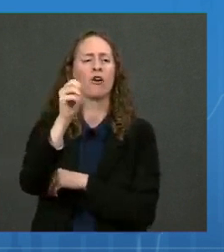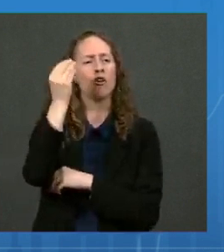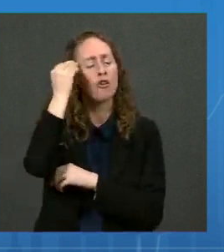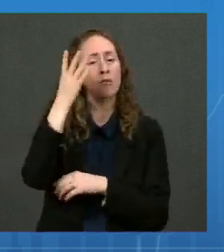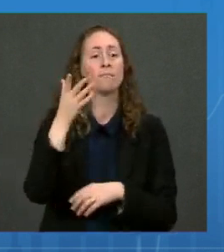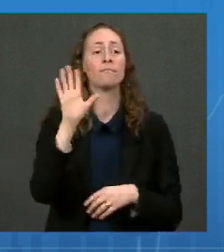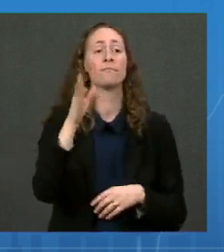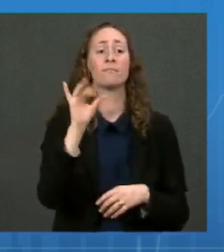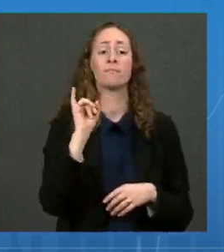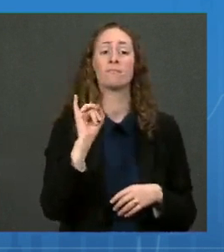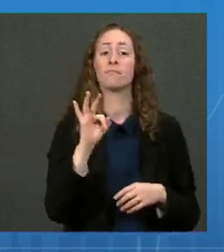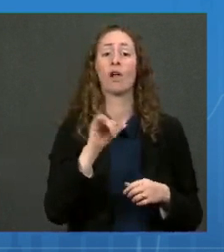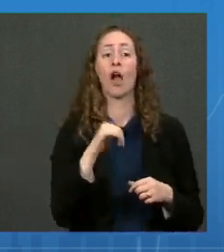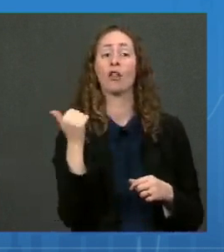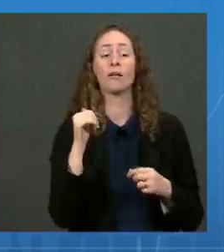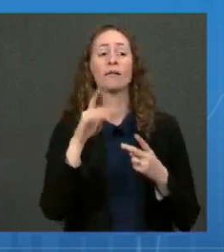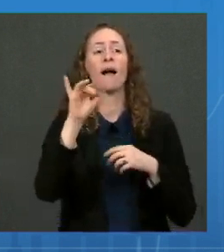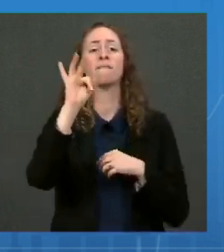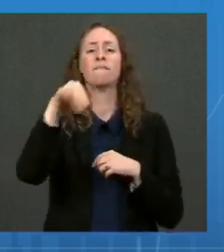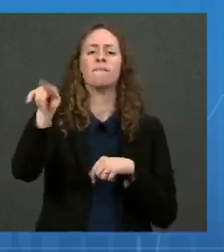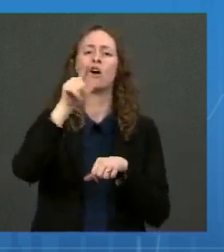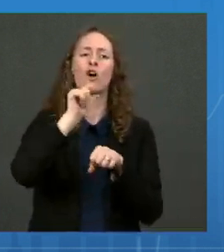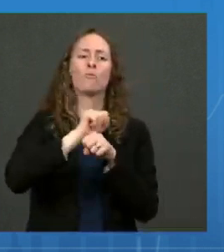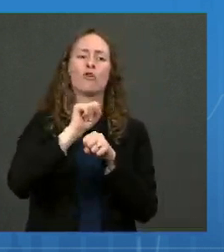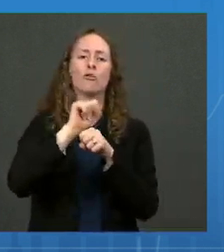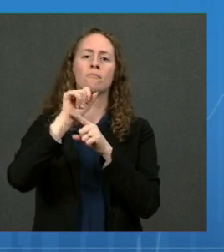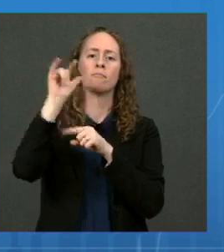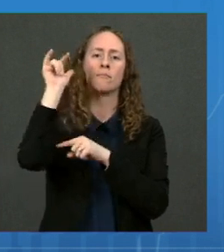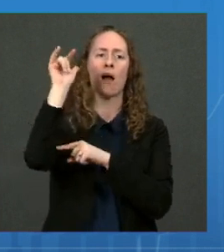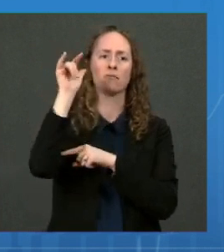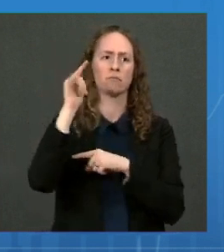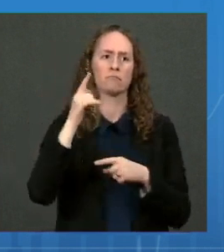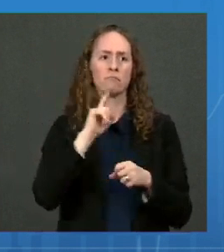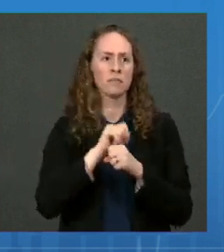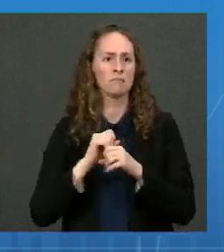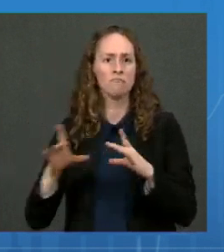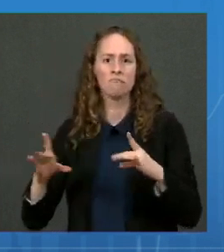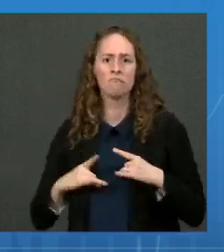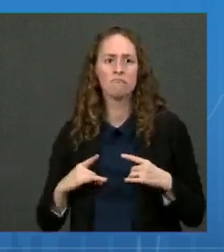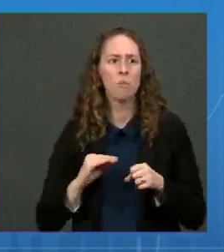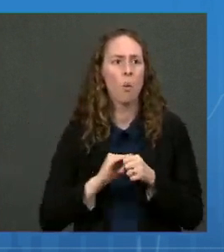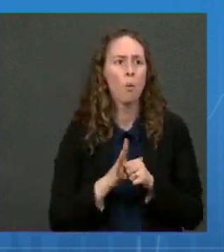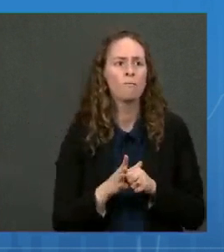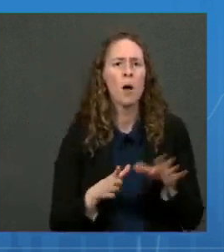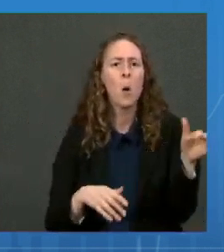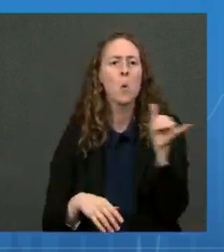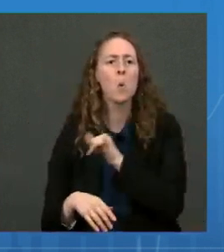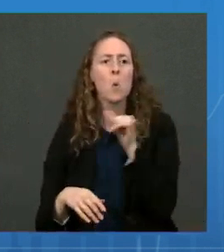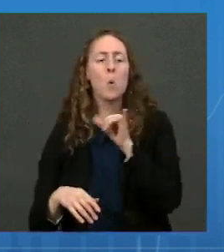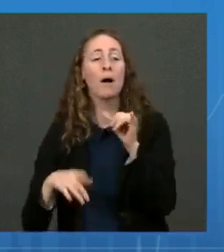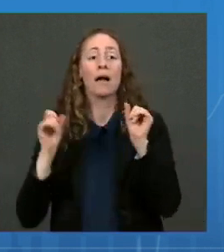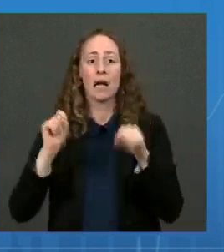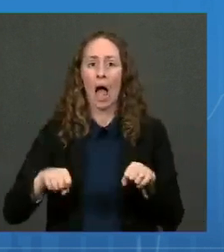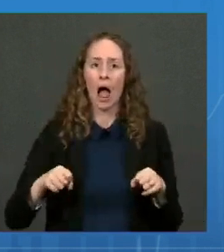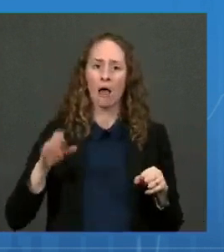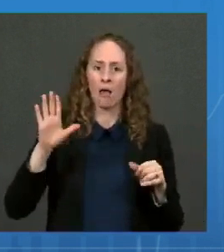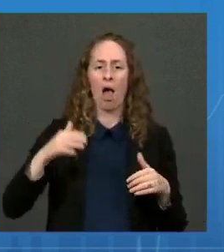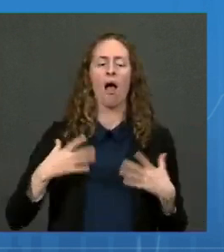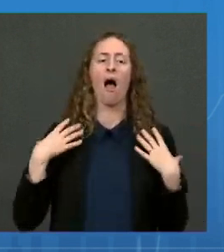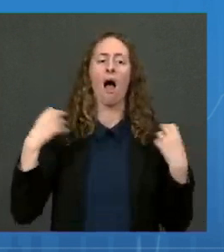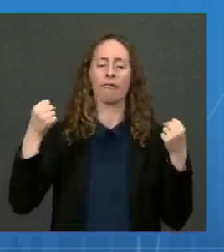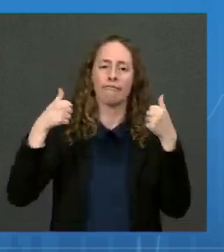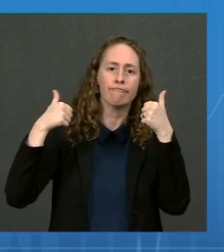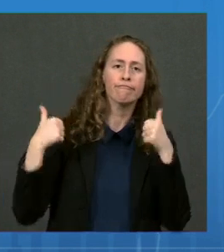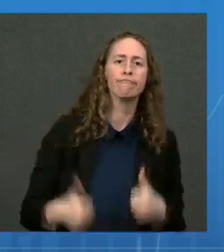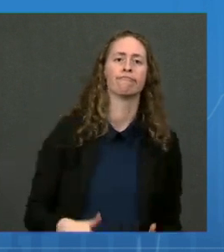get COVID-19, the consequences to their health can be significant. The more we've learned about COVID, we've learned that it not only impacts the lungs, but